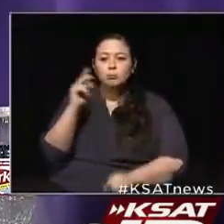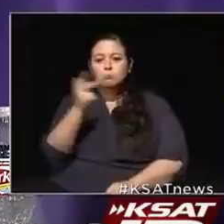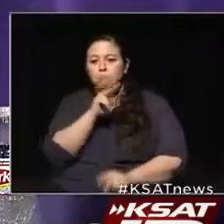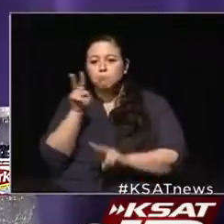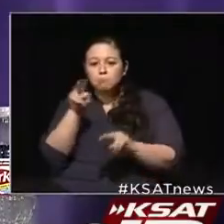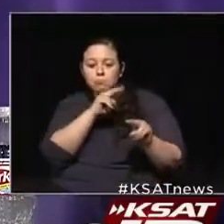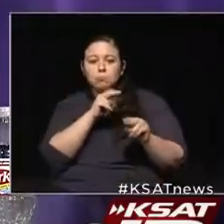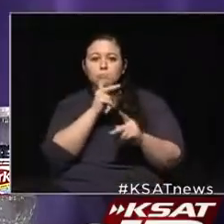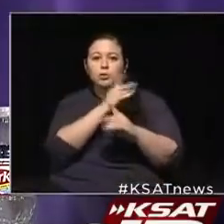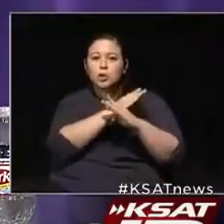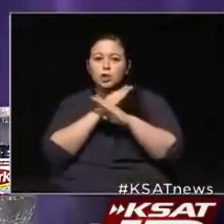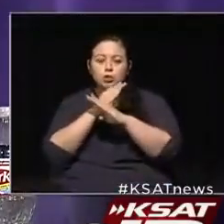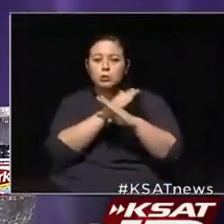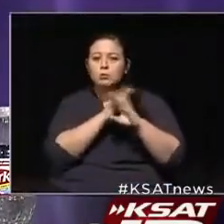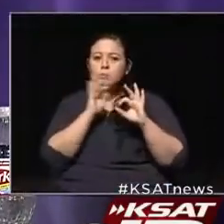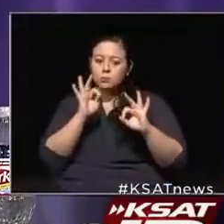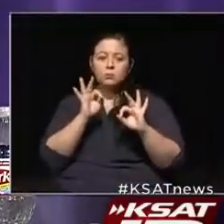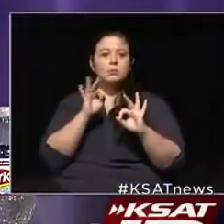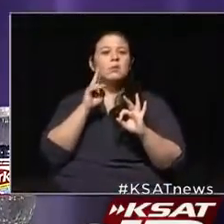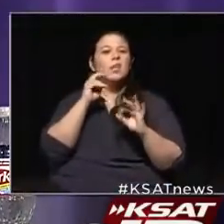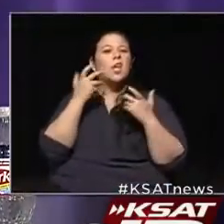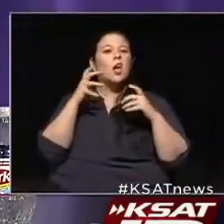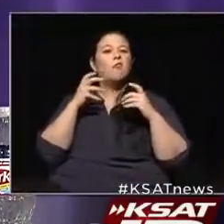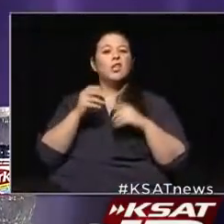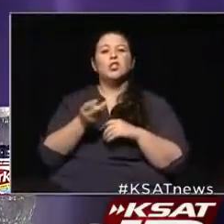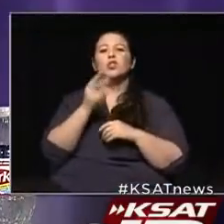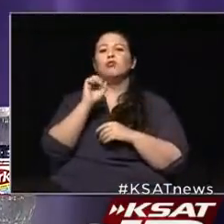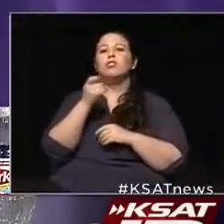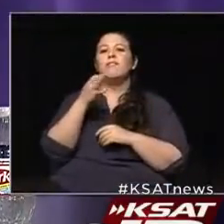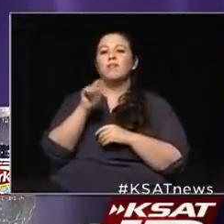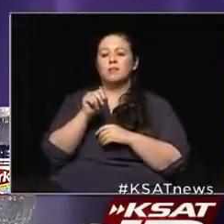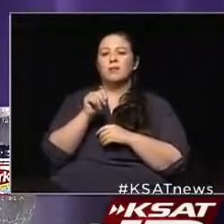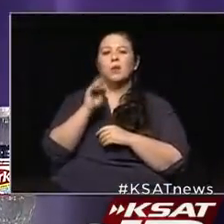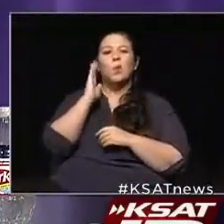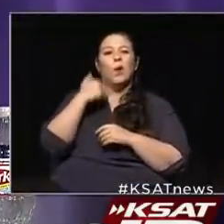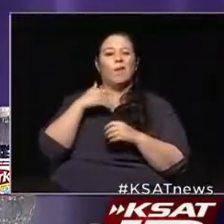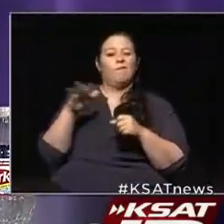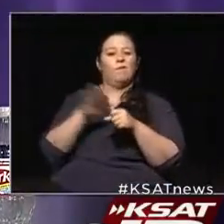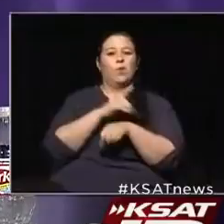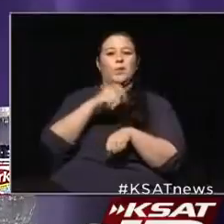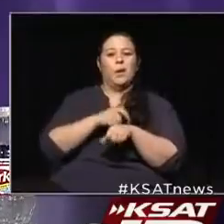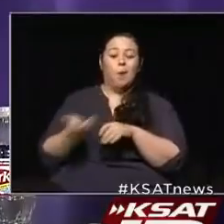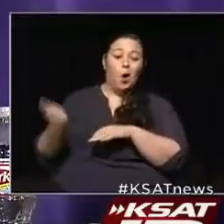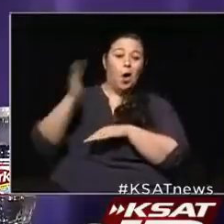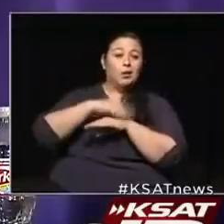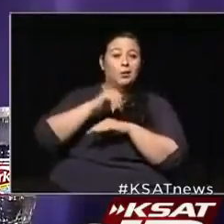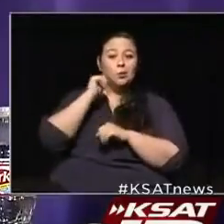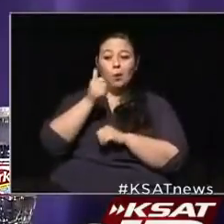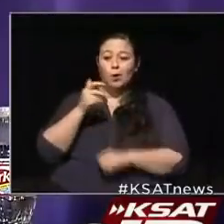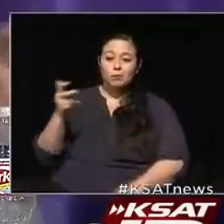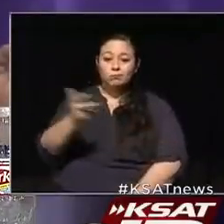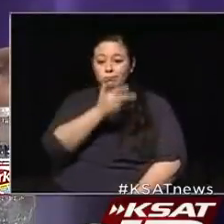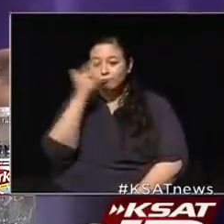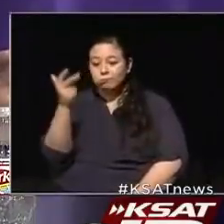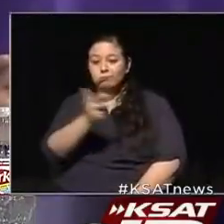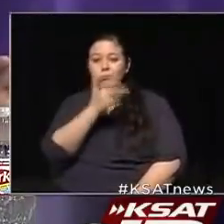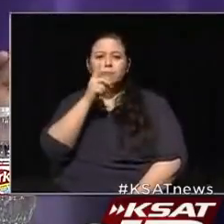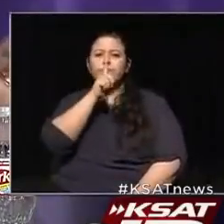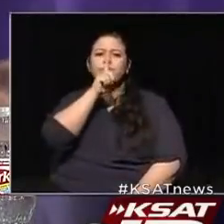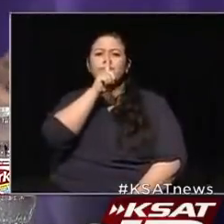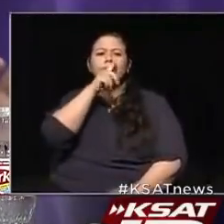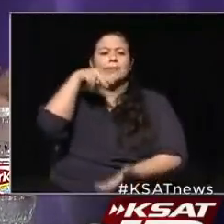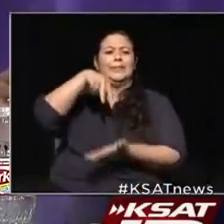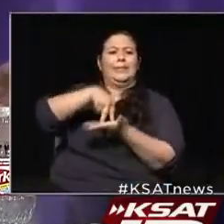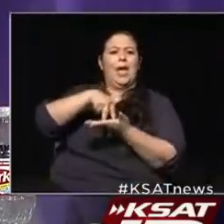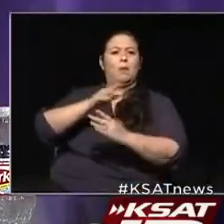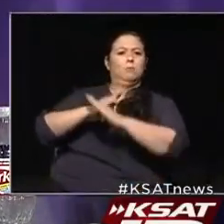protected right. He's put on two shifts, so they'll have two full shifts all day long tomorrow. We're not going to be stationed